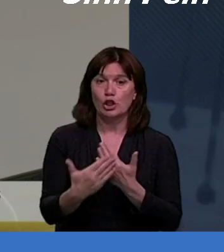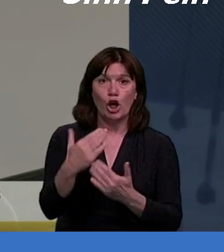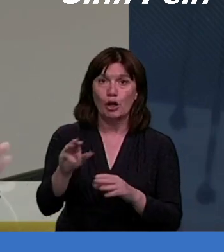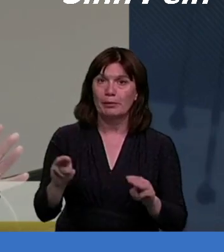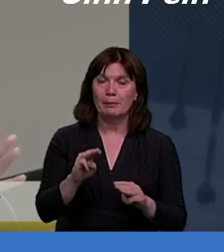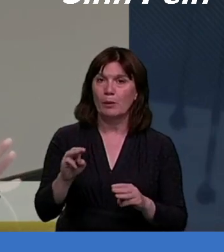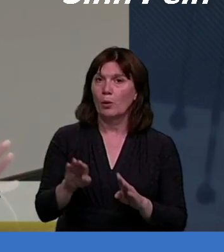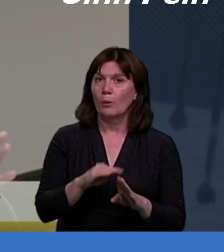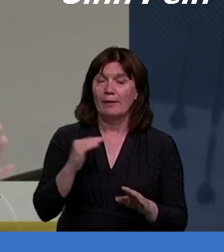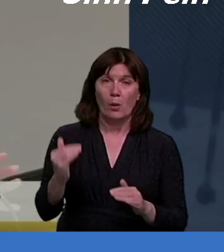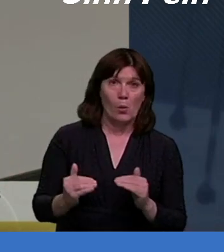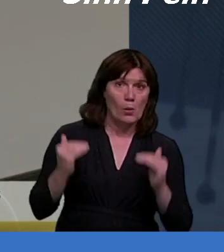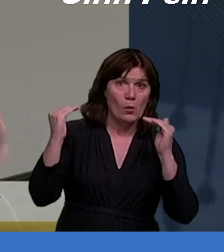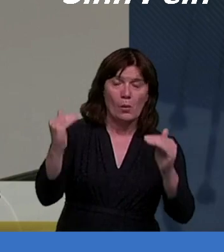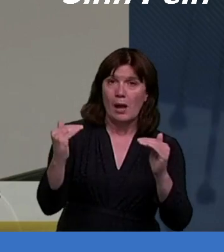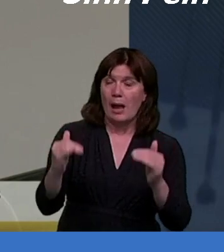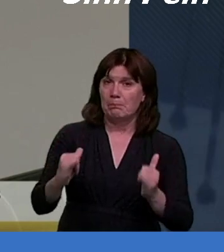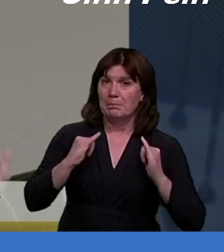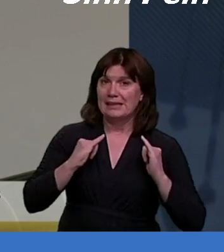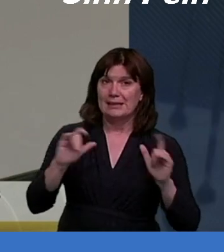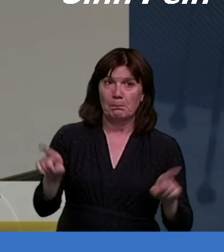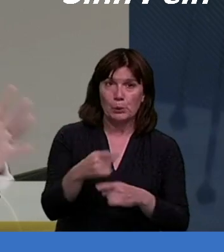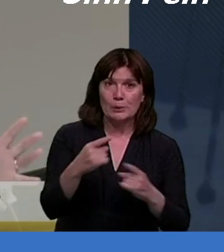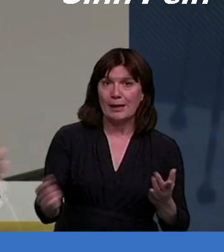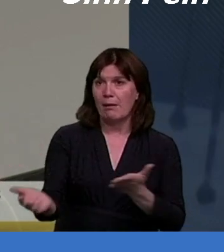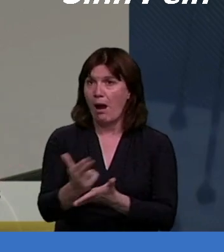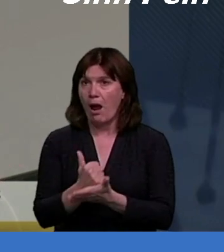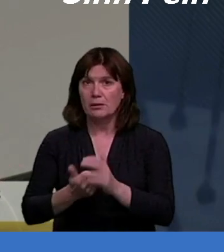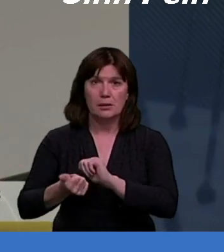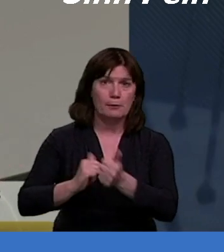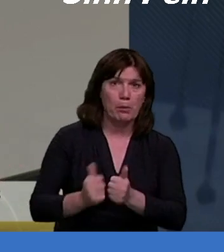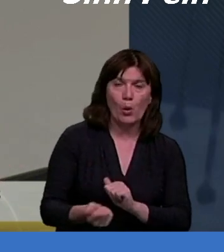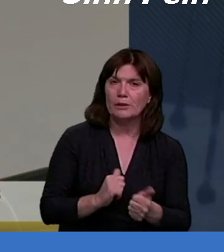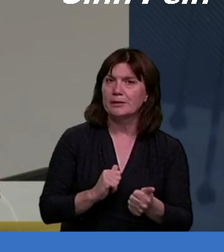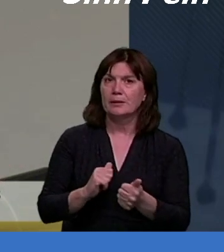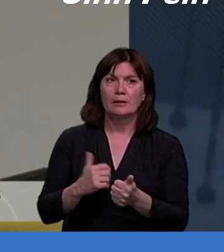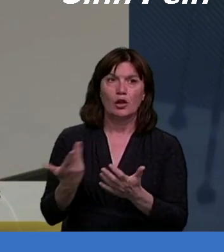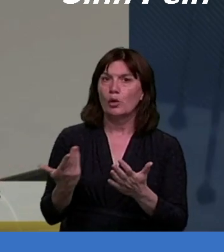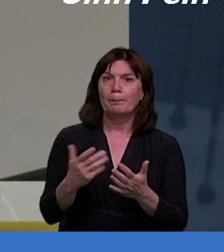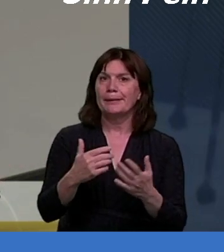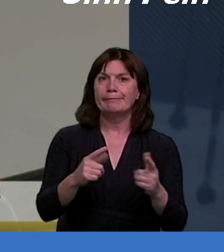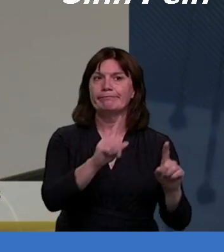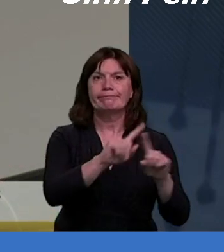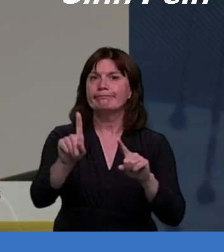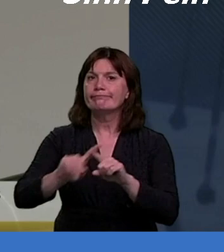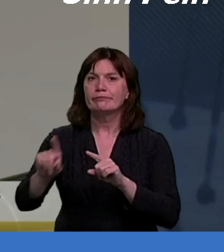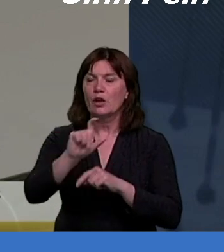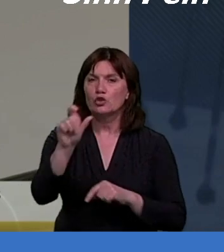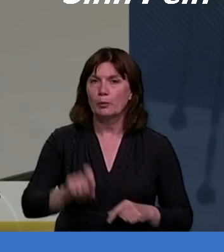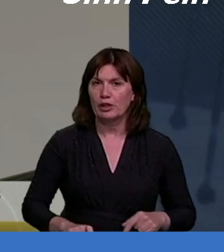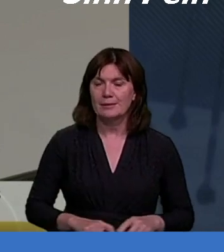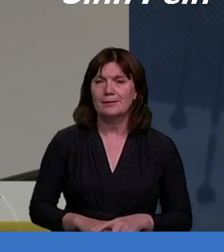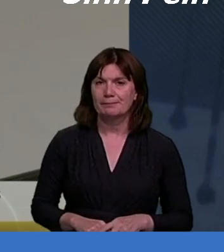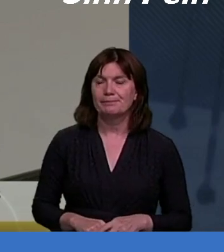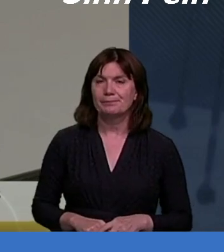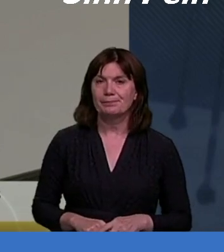with exceptional ability in music and art and sports and the whole range of activities in schools. So there was, I